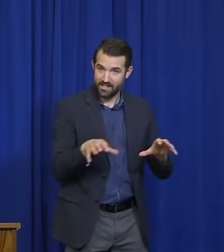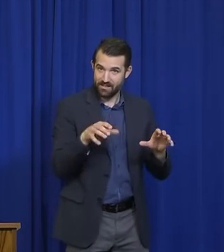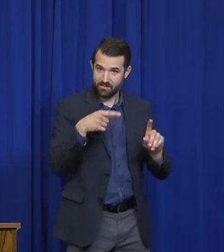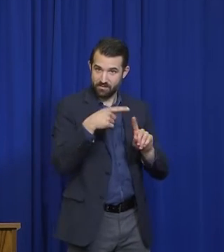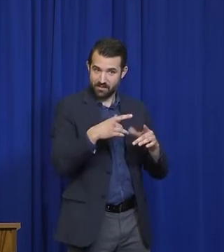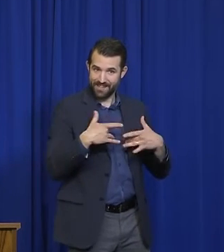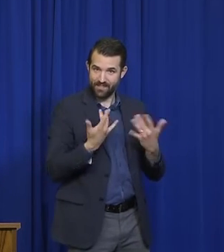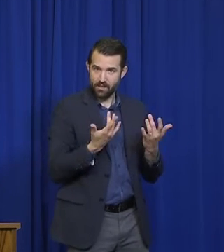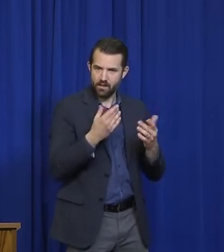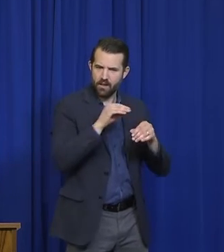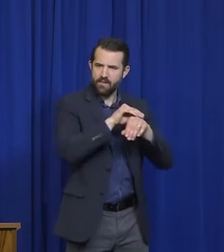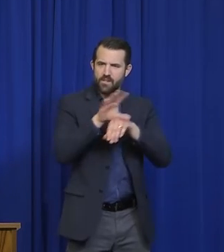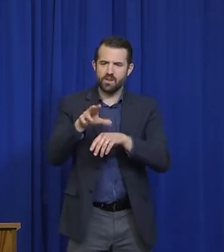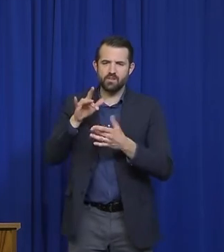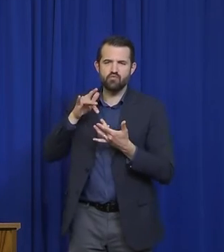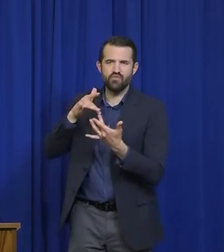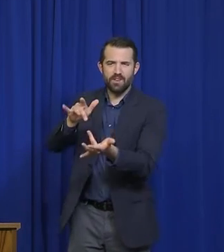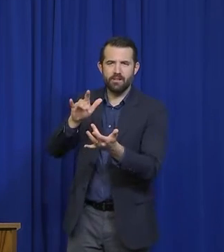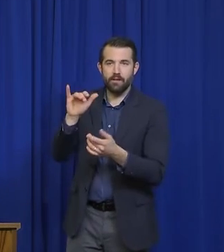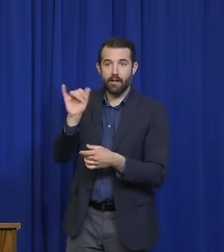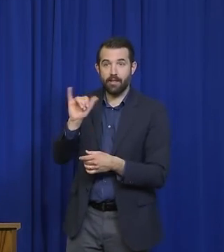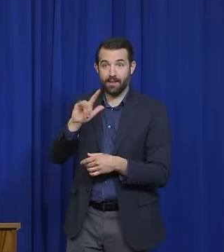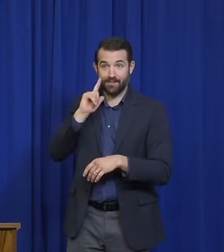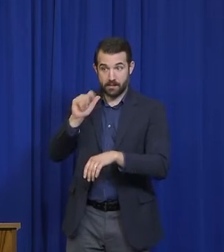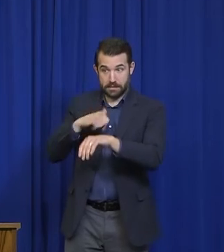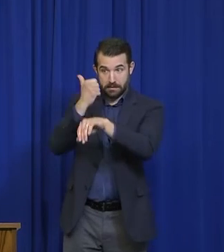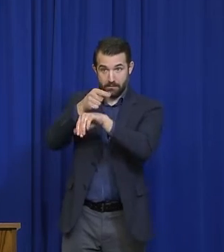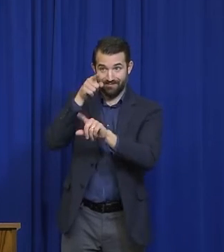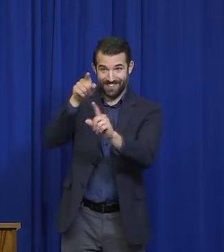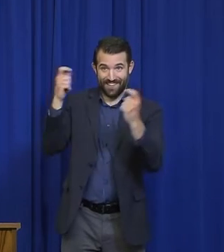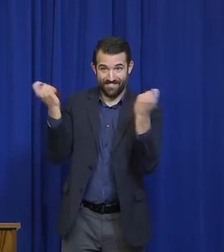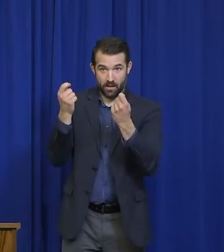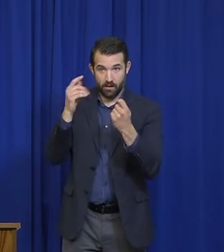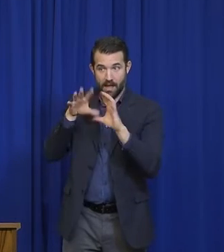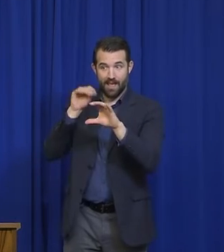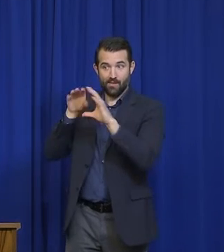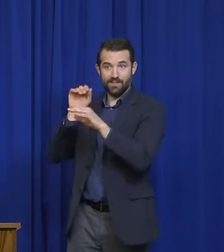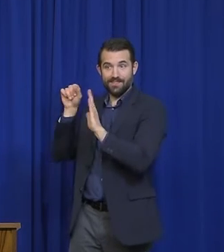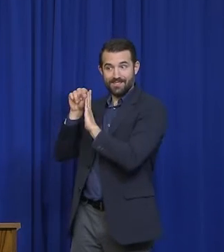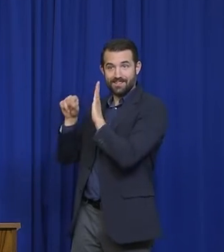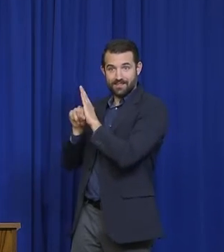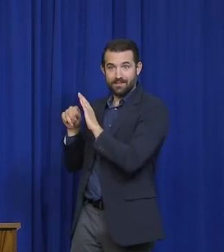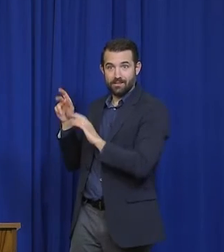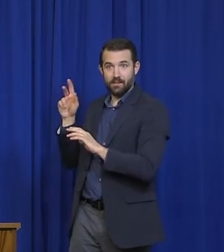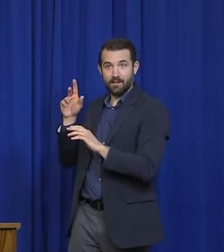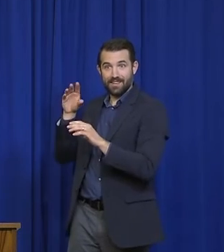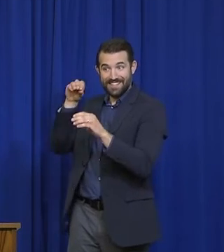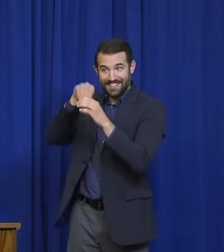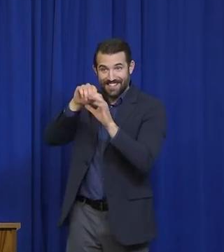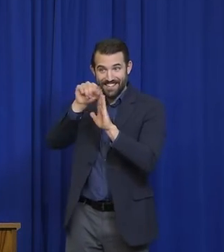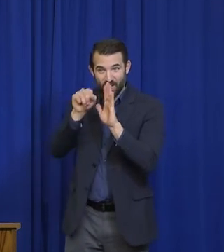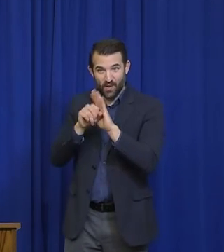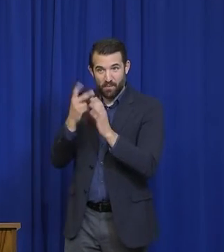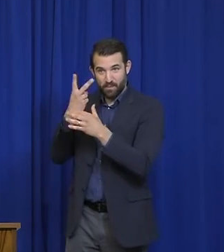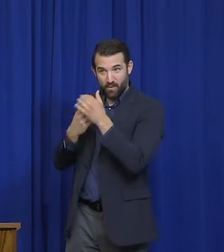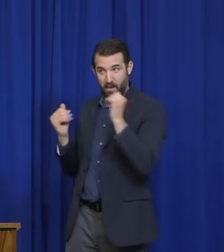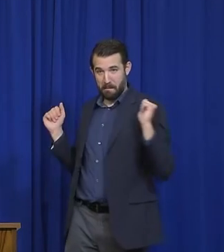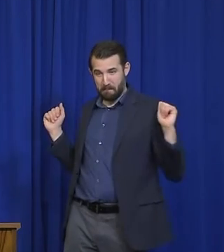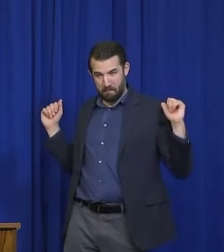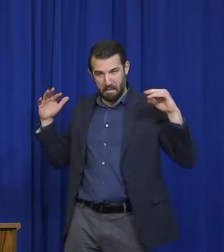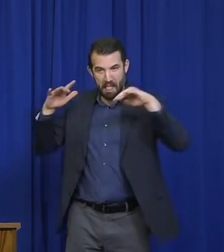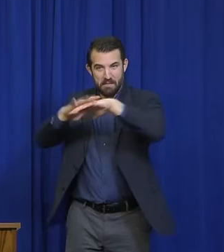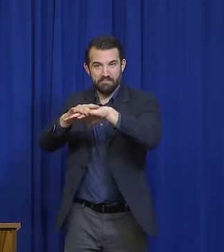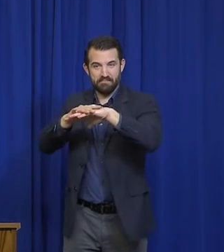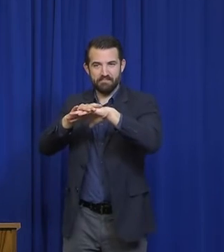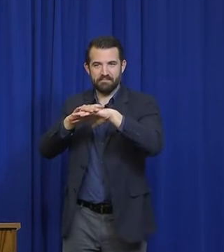And another one was, whether or not there's an inevitable congregation of people by this activity.